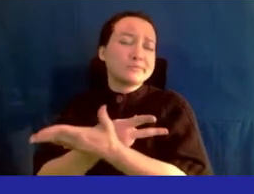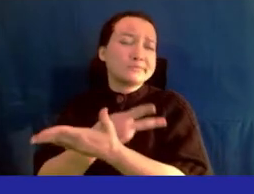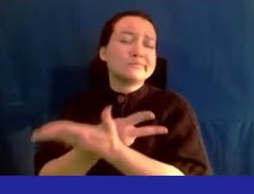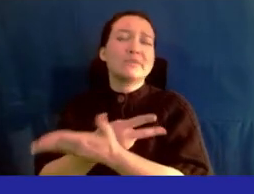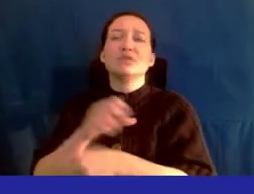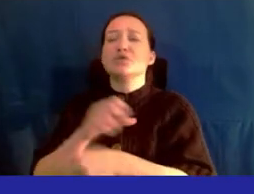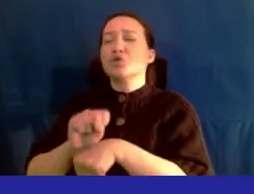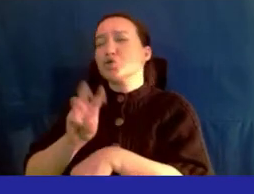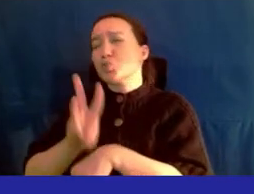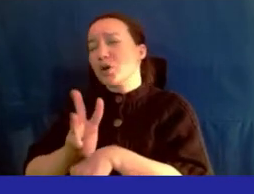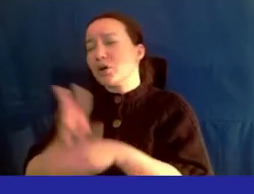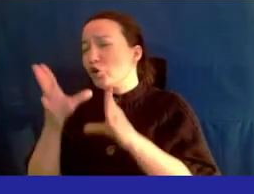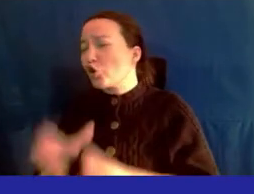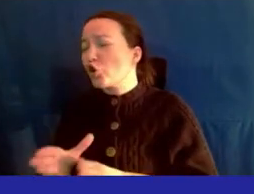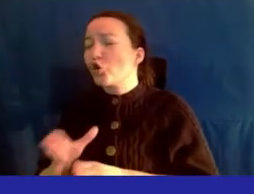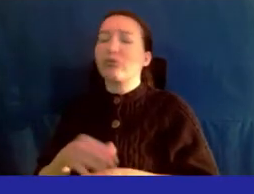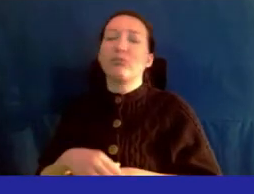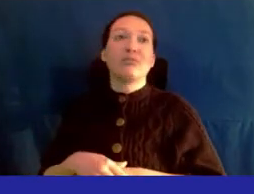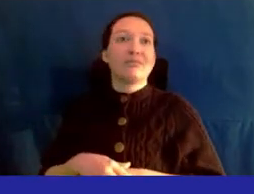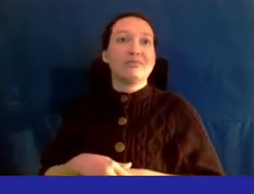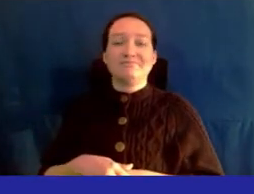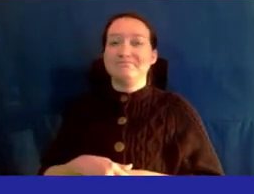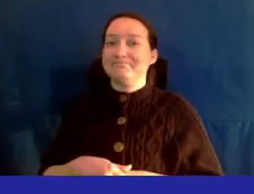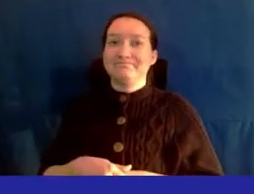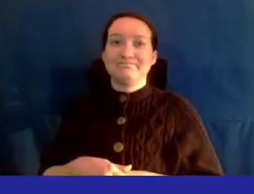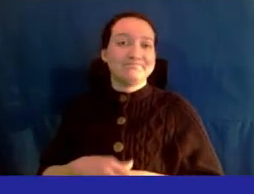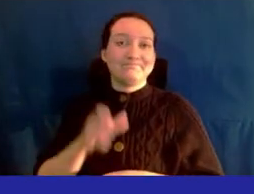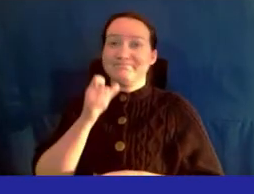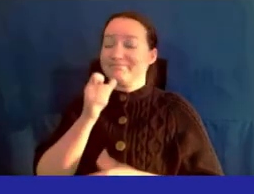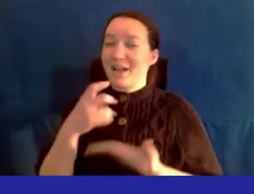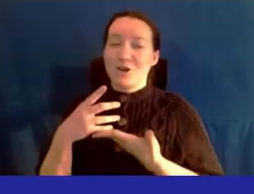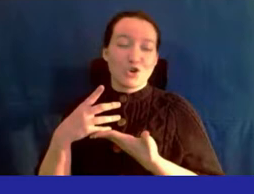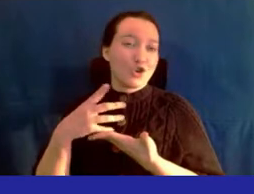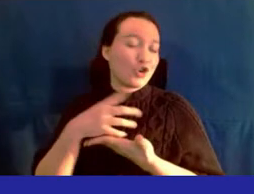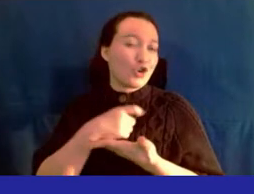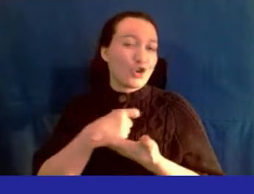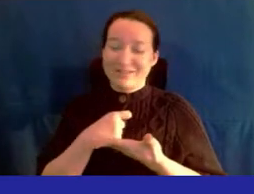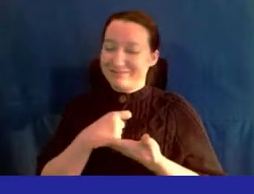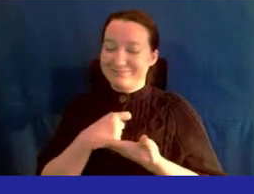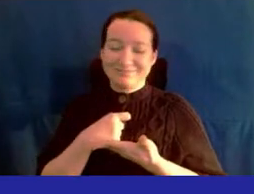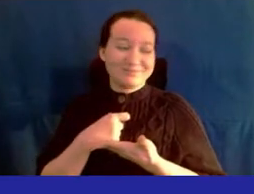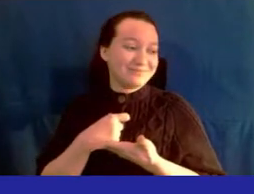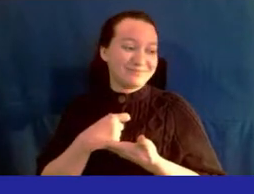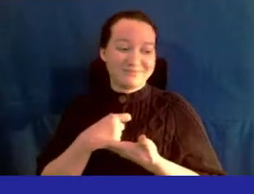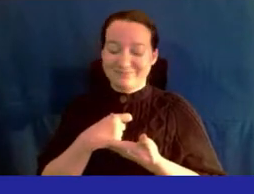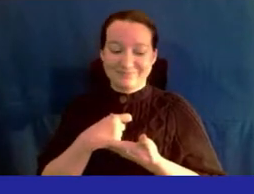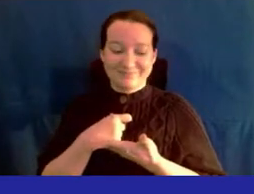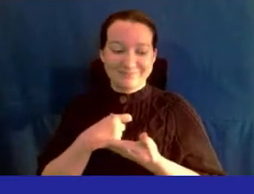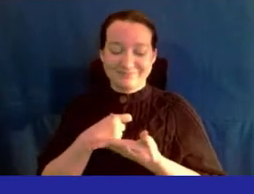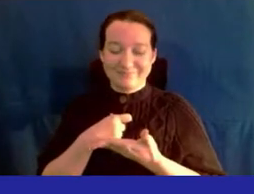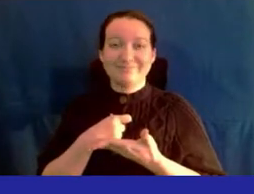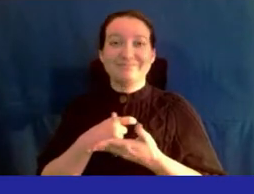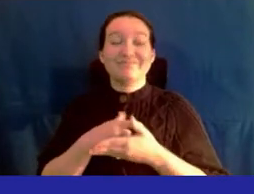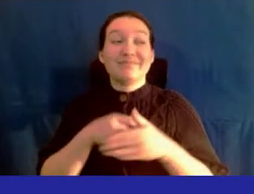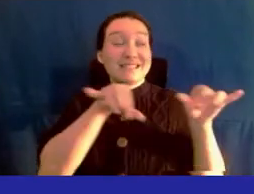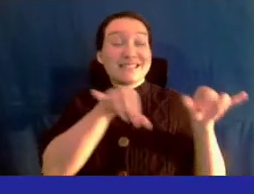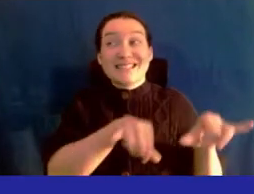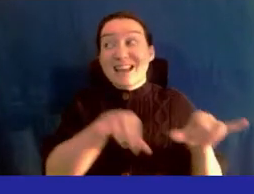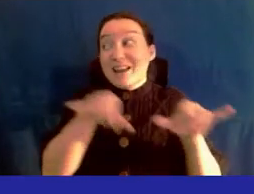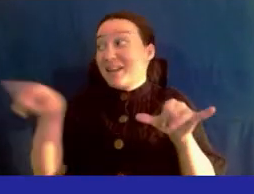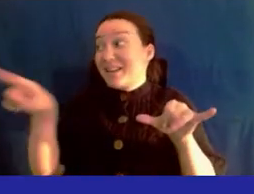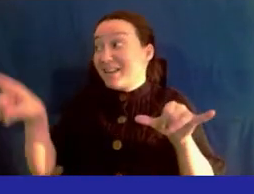workers who are not earning the same as